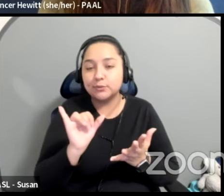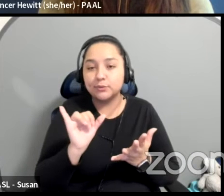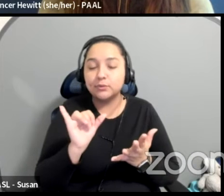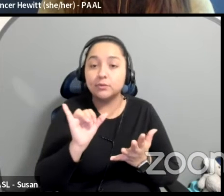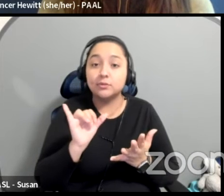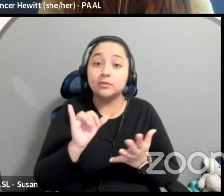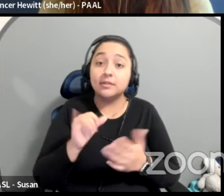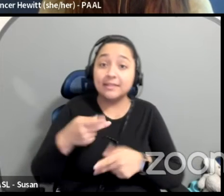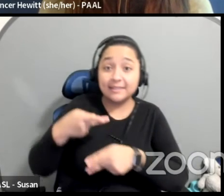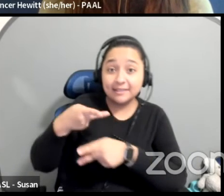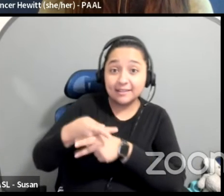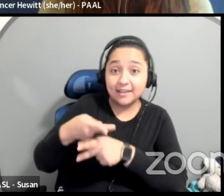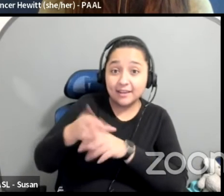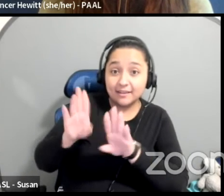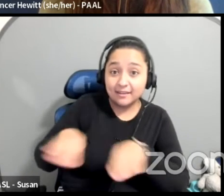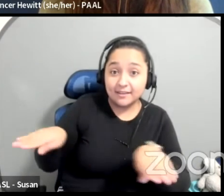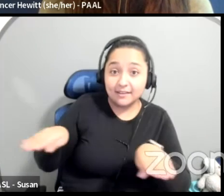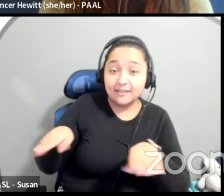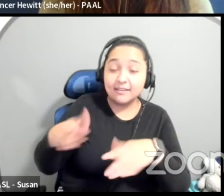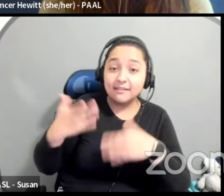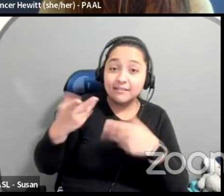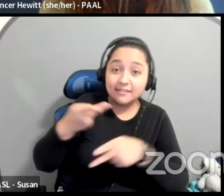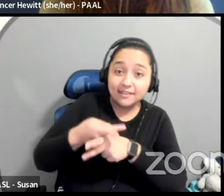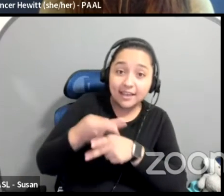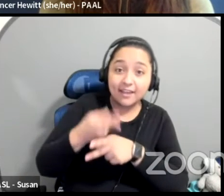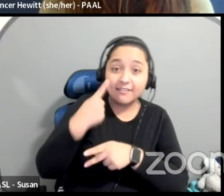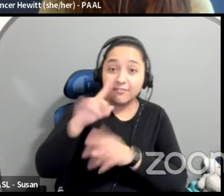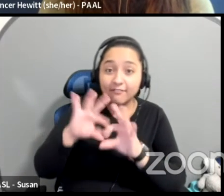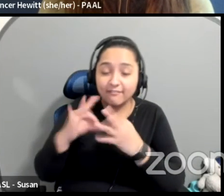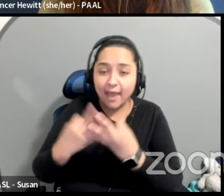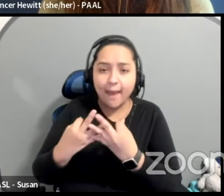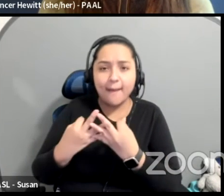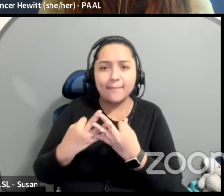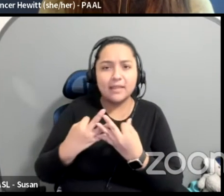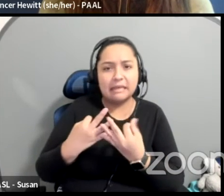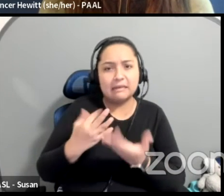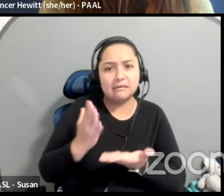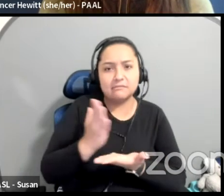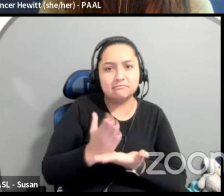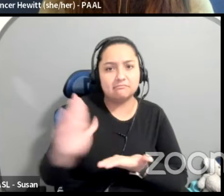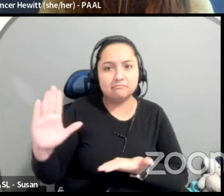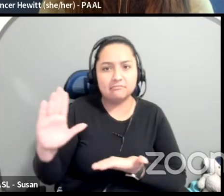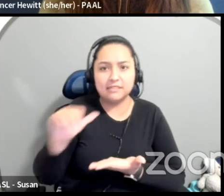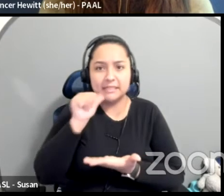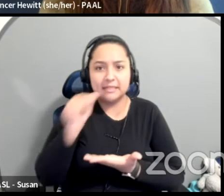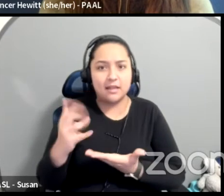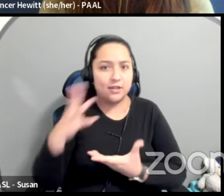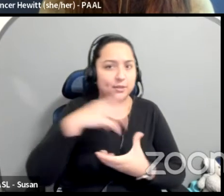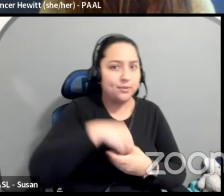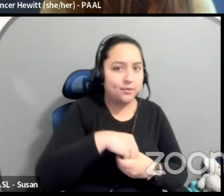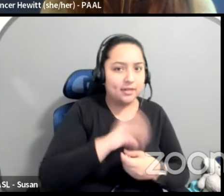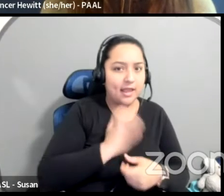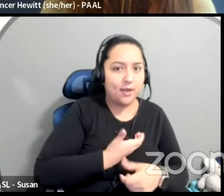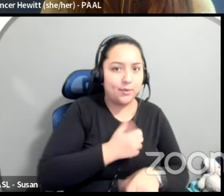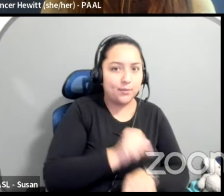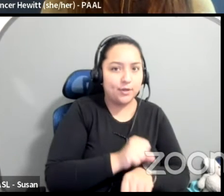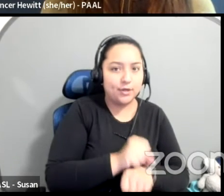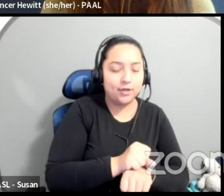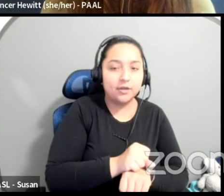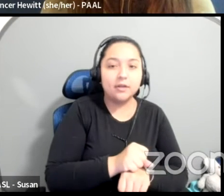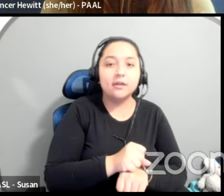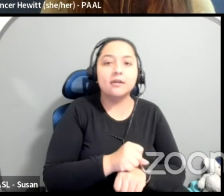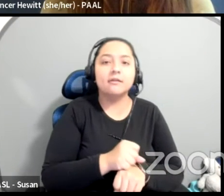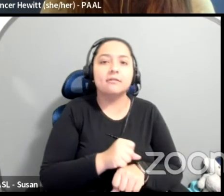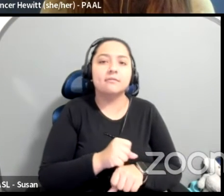you know? Uh, and it's scary to say that like, oh wait, but this is, you know, like, as I call the random school